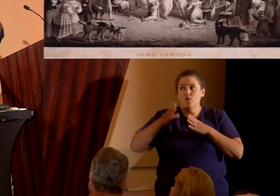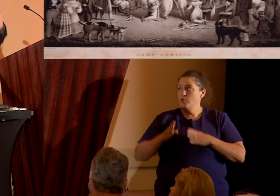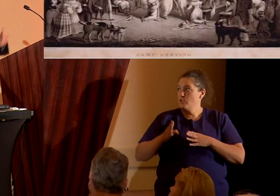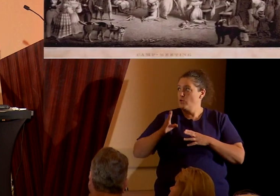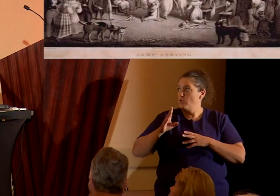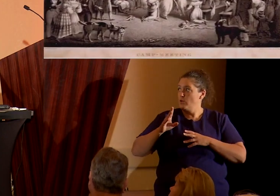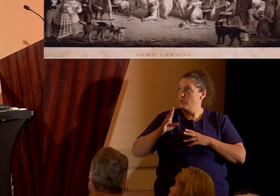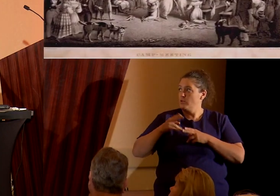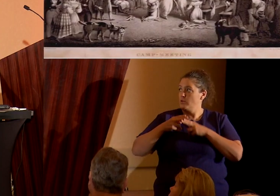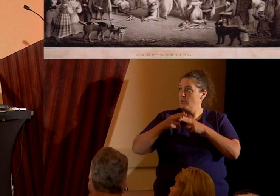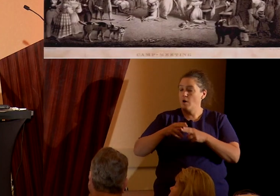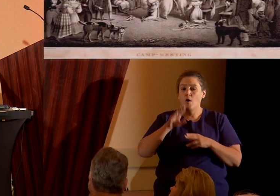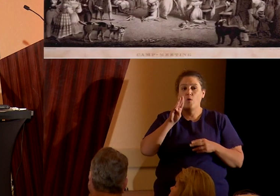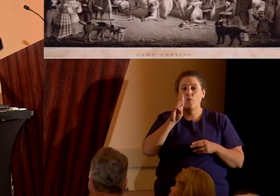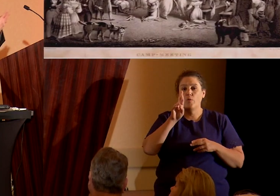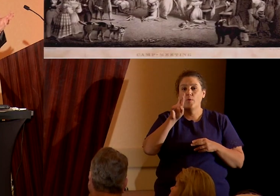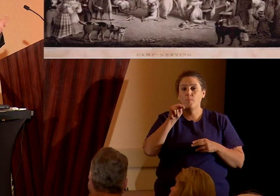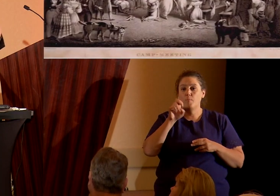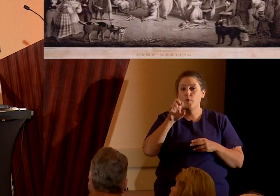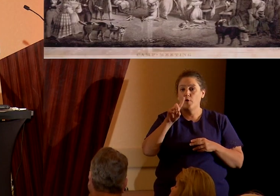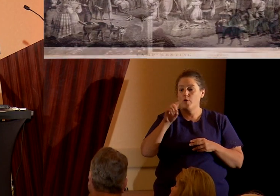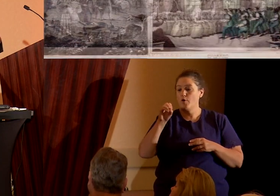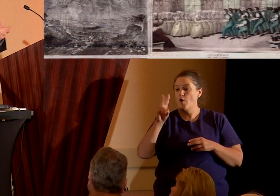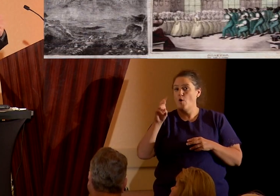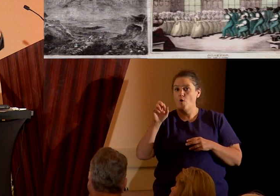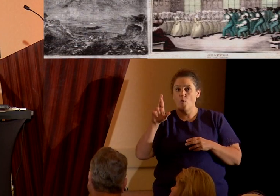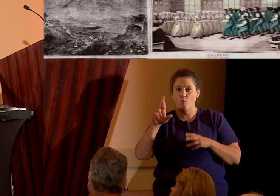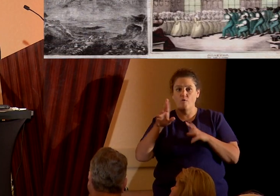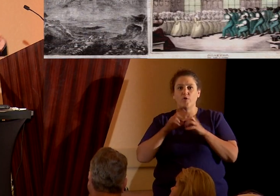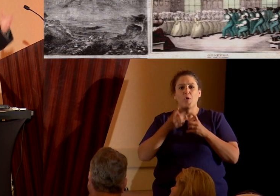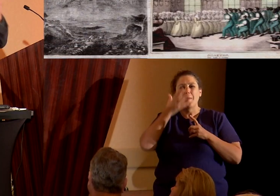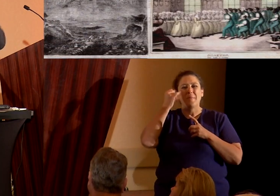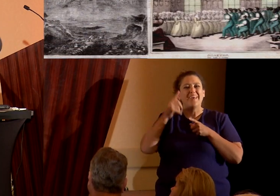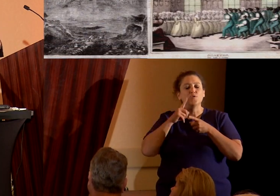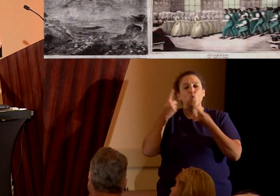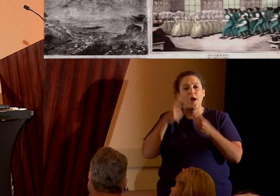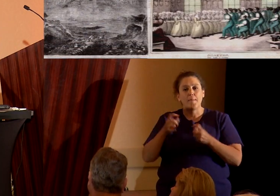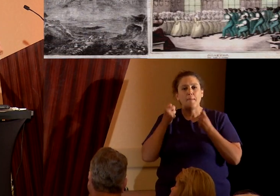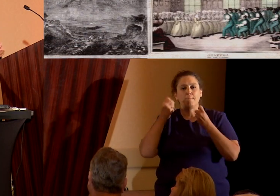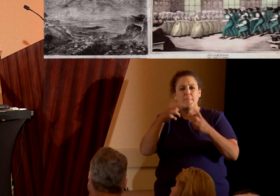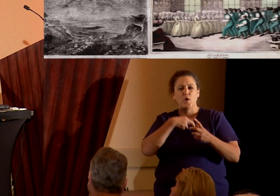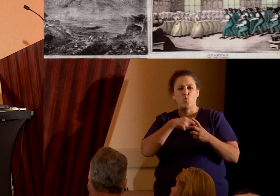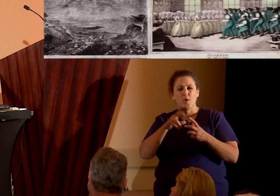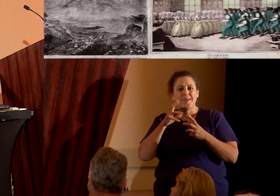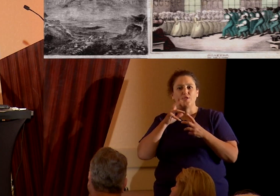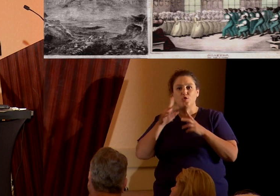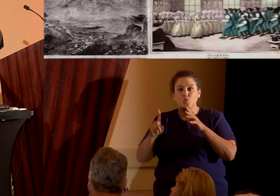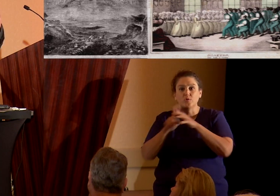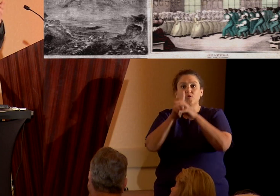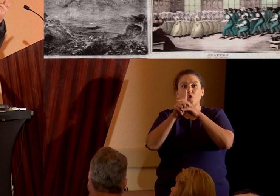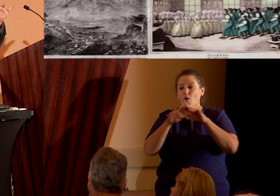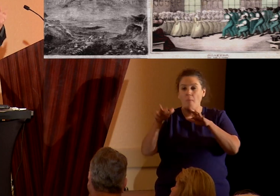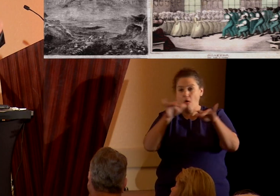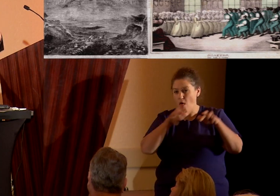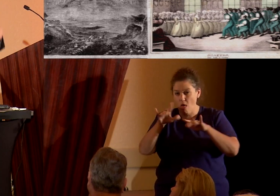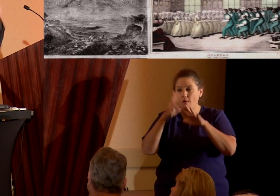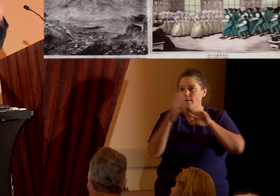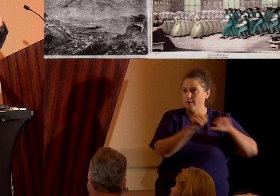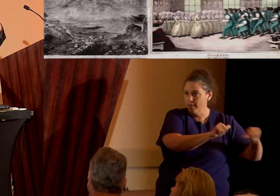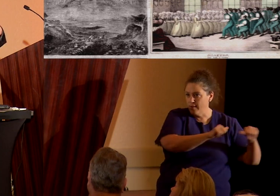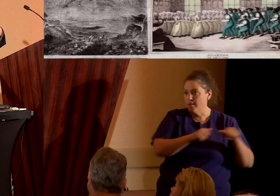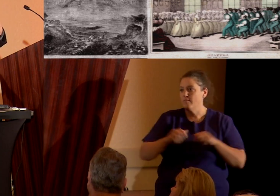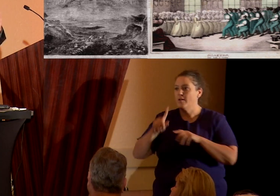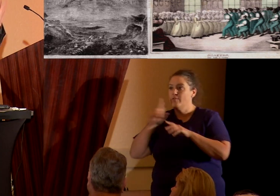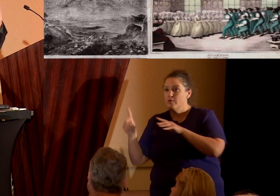to as the burned-over district, for the way that one religious craze after another would sweep through the place. And, as we saw this morning,